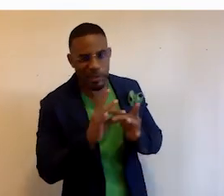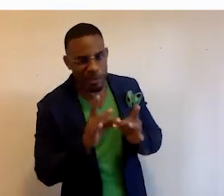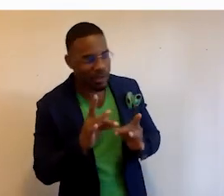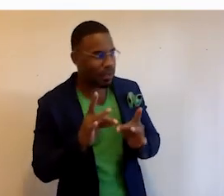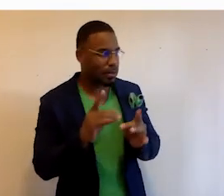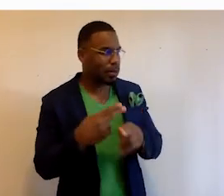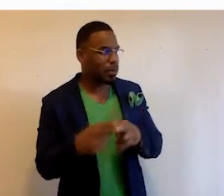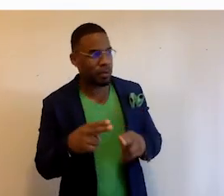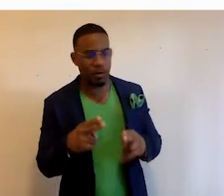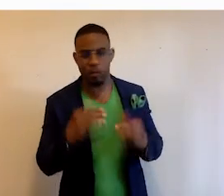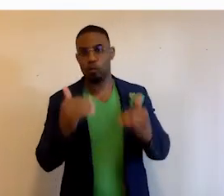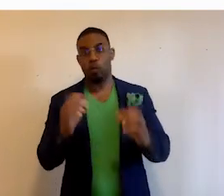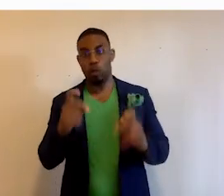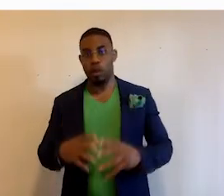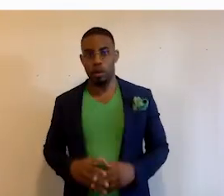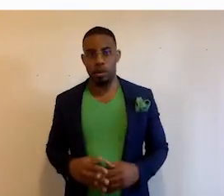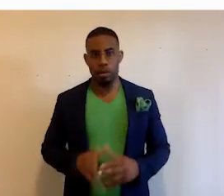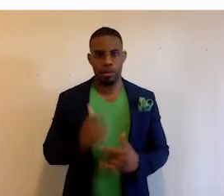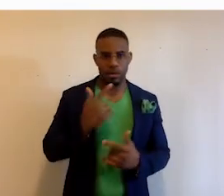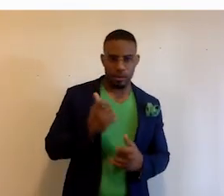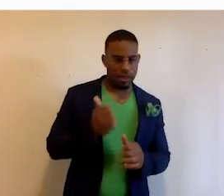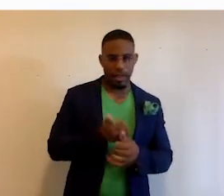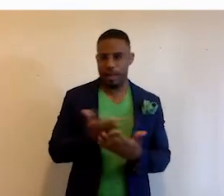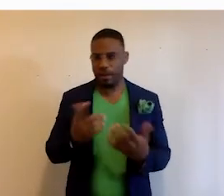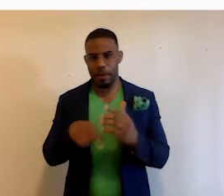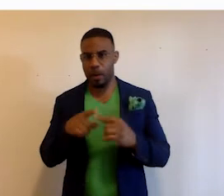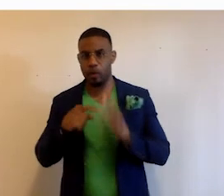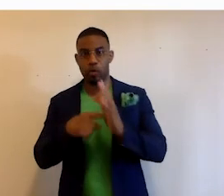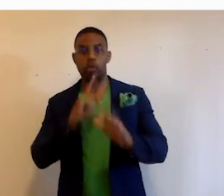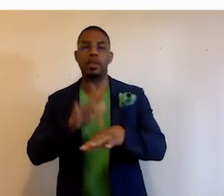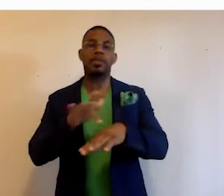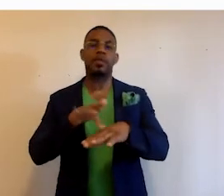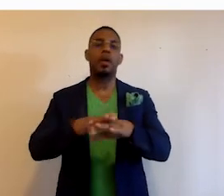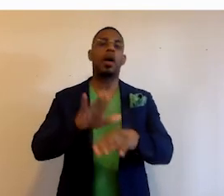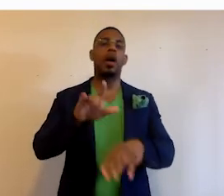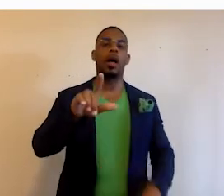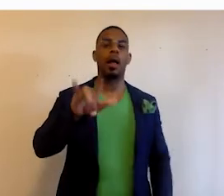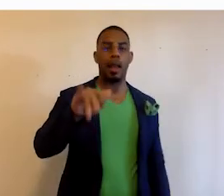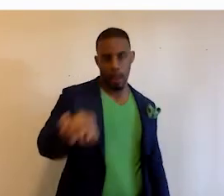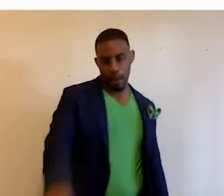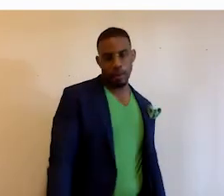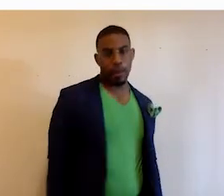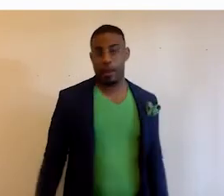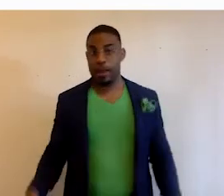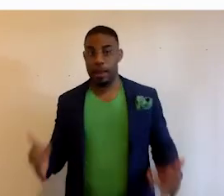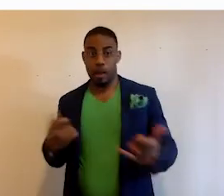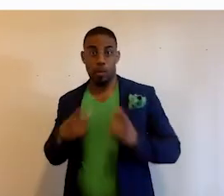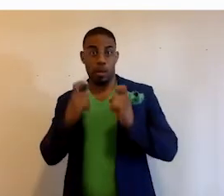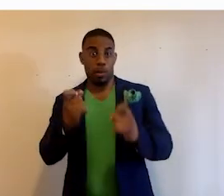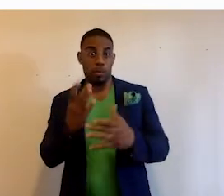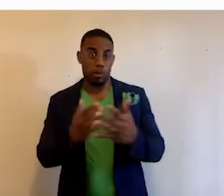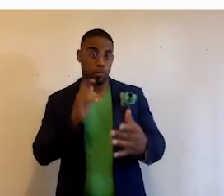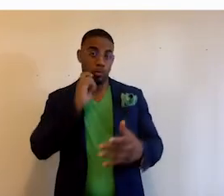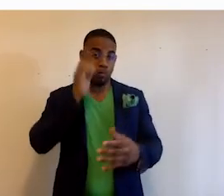them very briefly and move on. If you're interested, everything I'm about to show you is available online. But right now, I just want to give you some